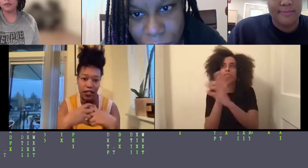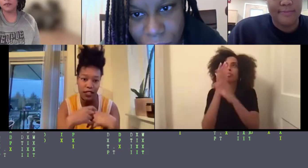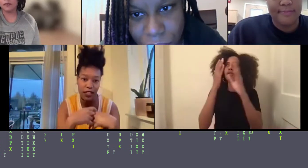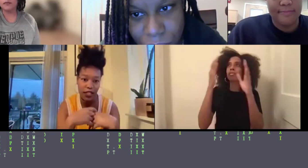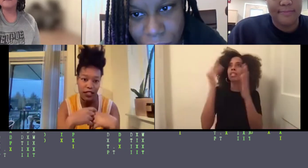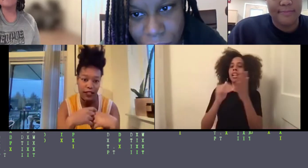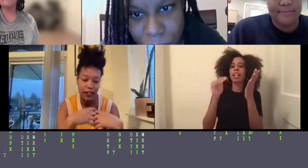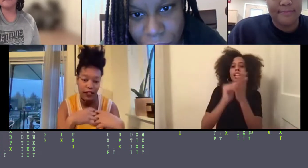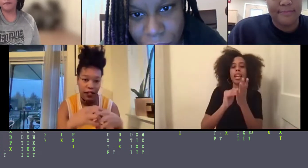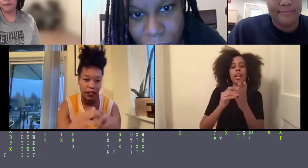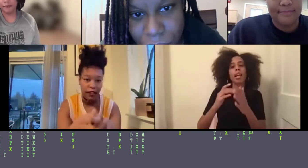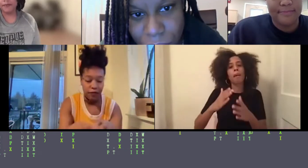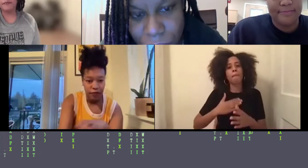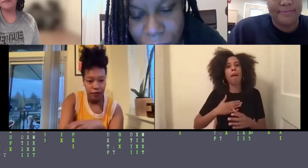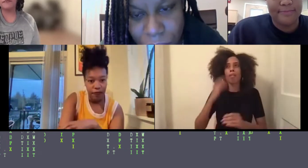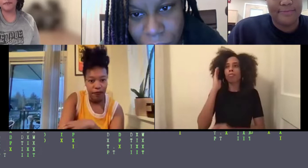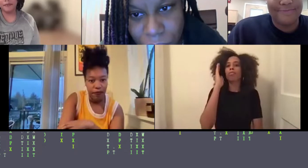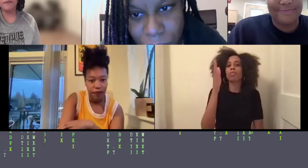with these health identities.